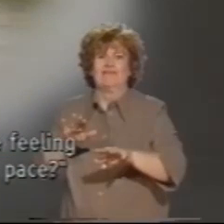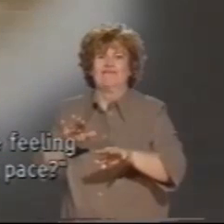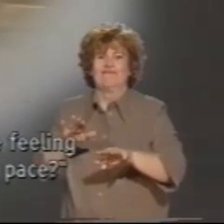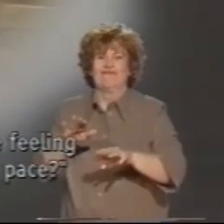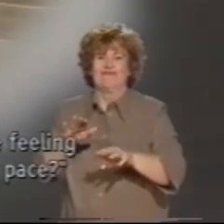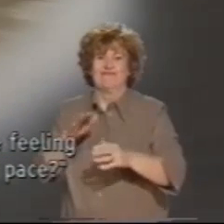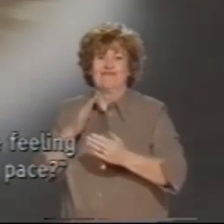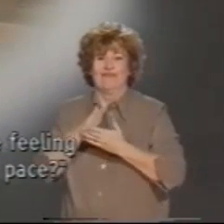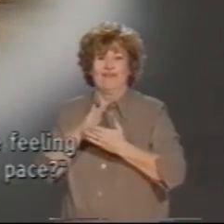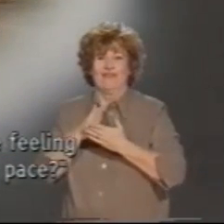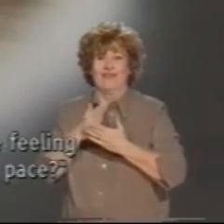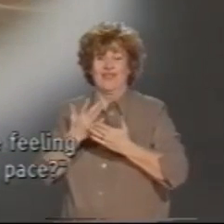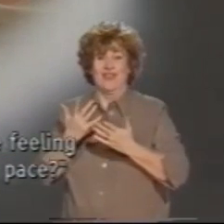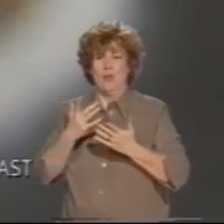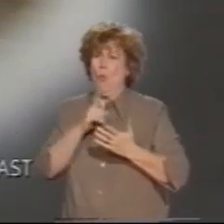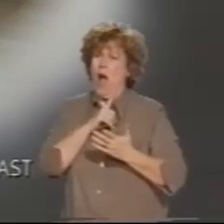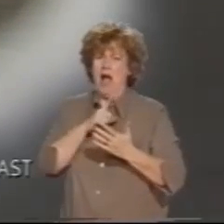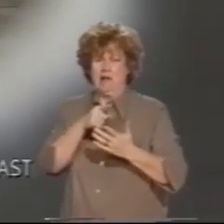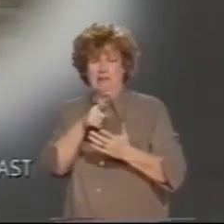at that kind of pace?